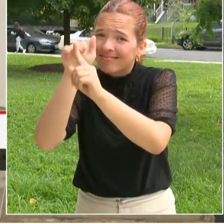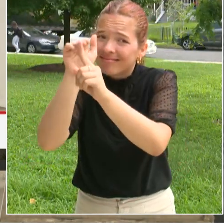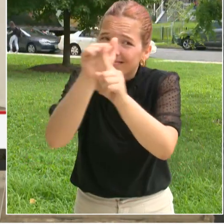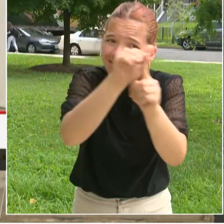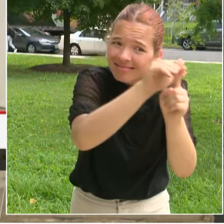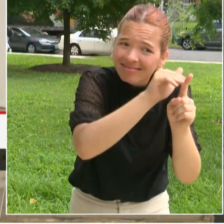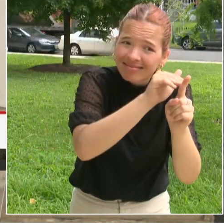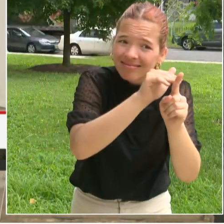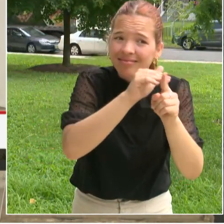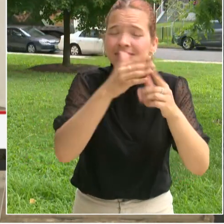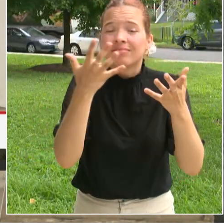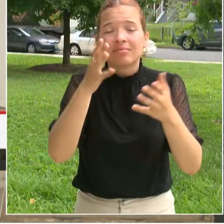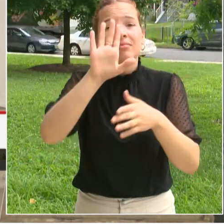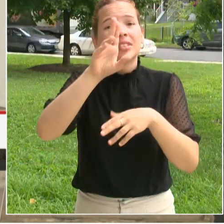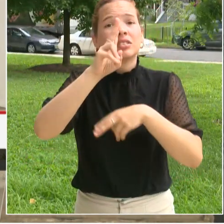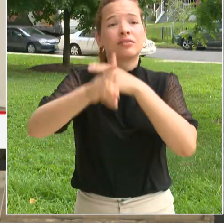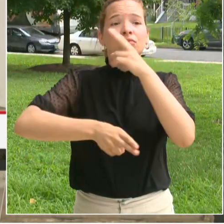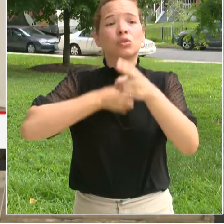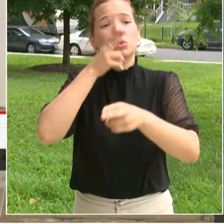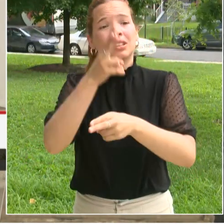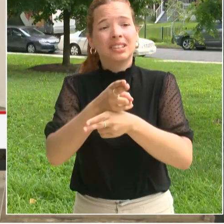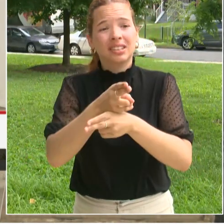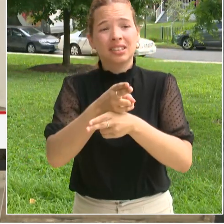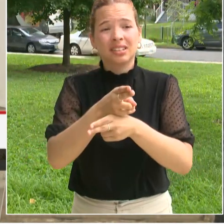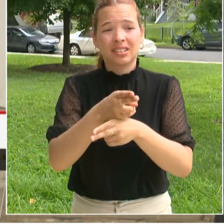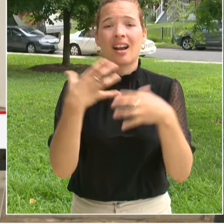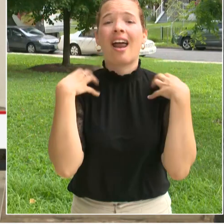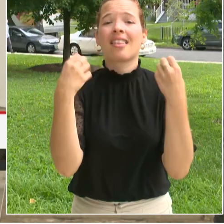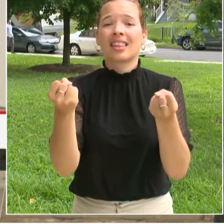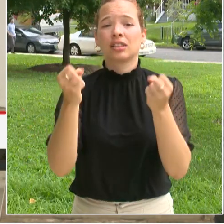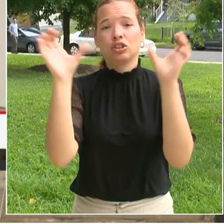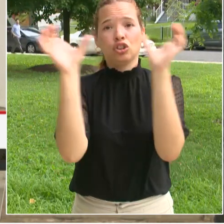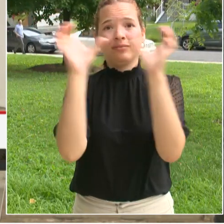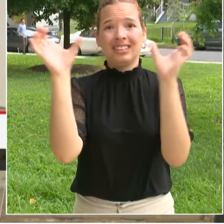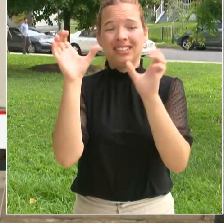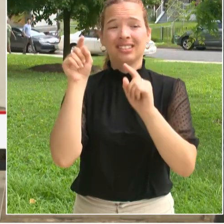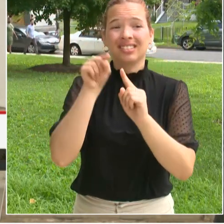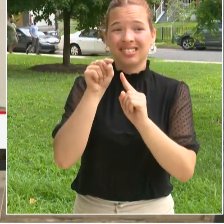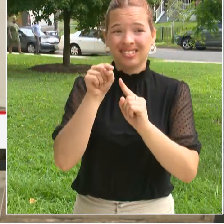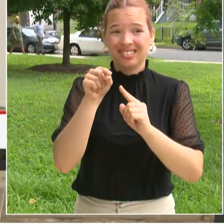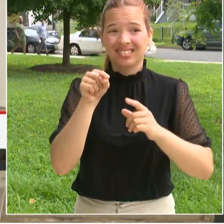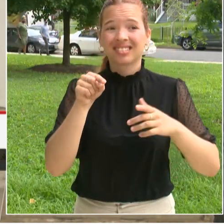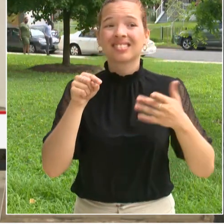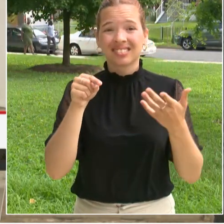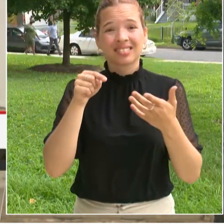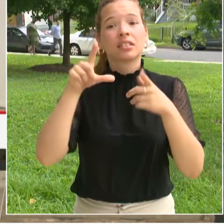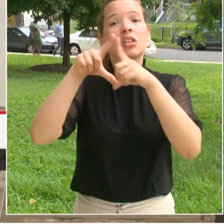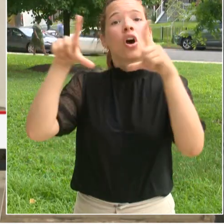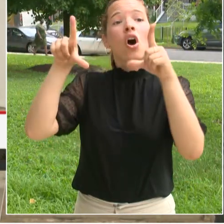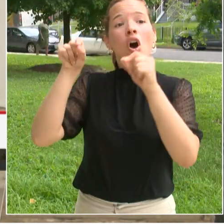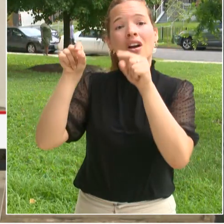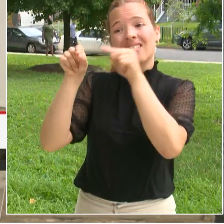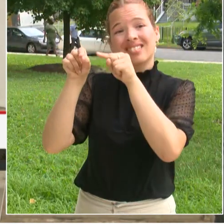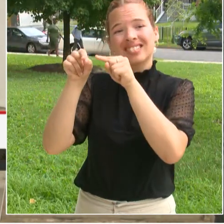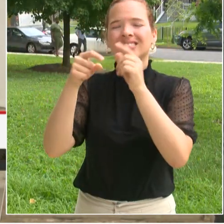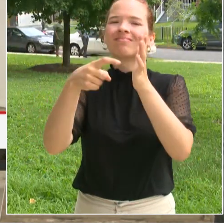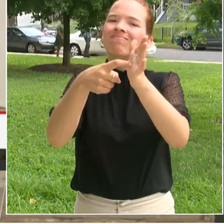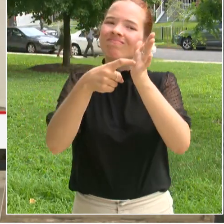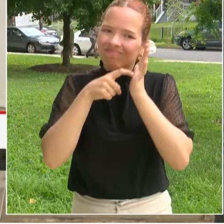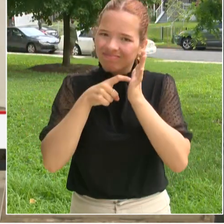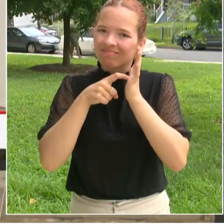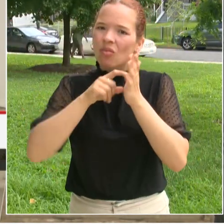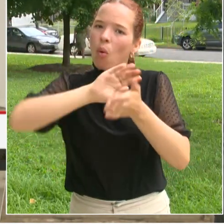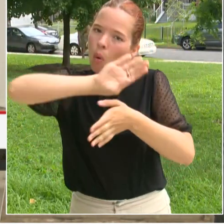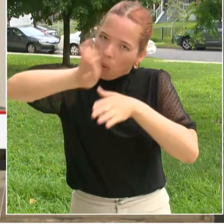child, and we need one of those for each child who's enrolled. So one of the barriers that we noted in the past was that that